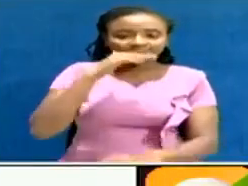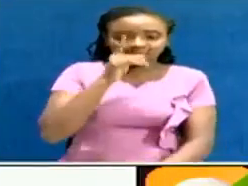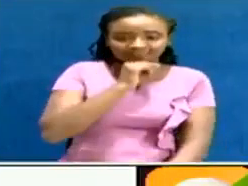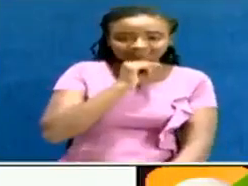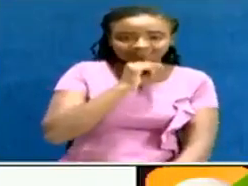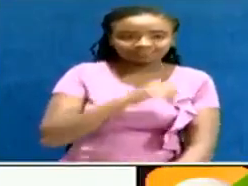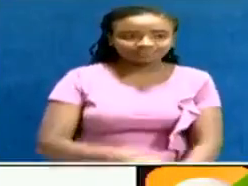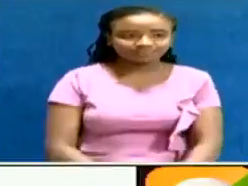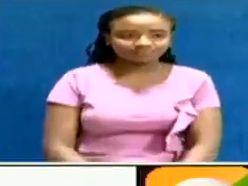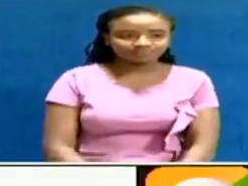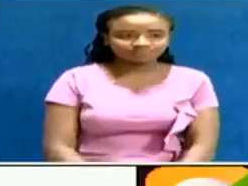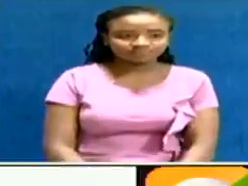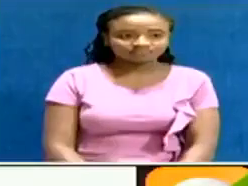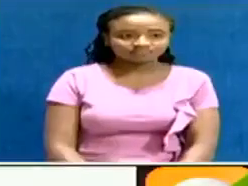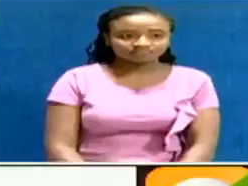Laura Otieno, Citizen TV.